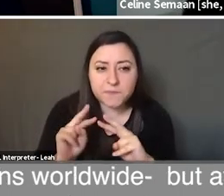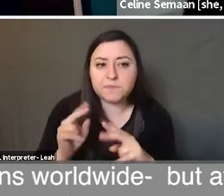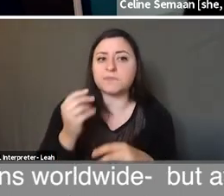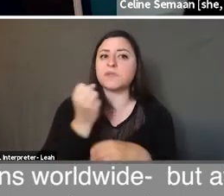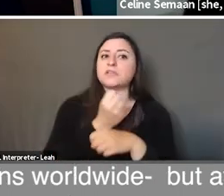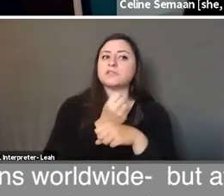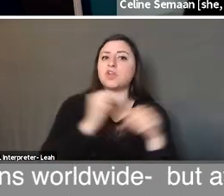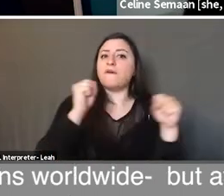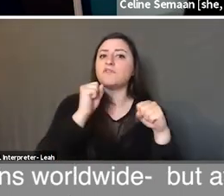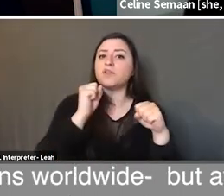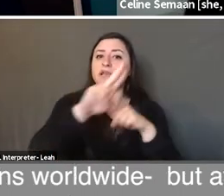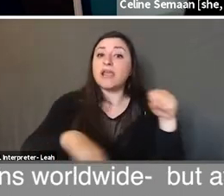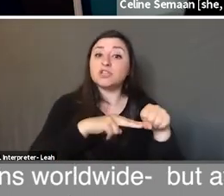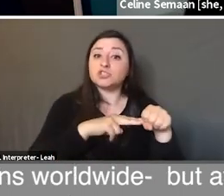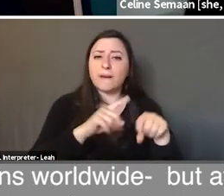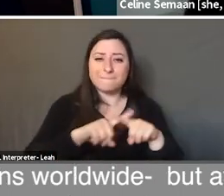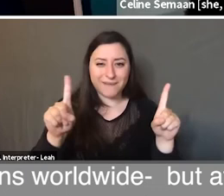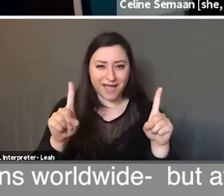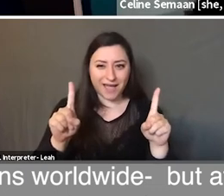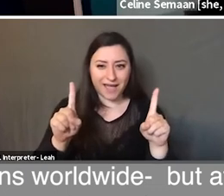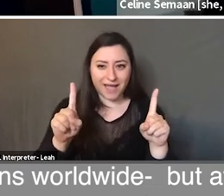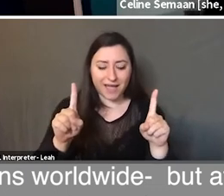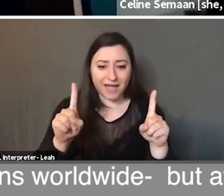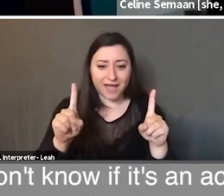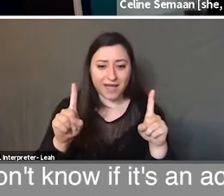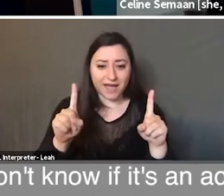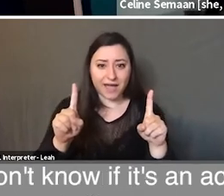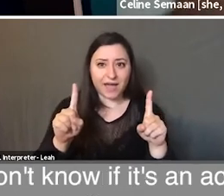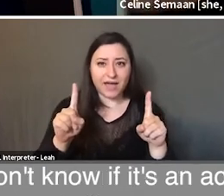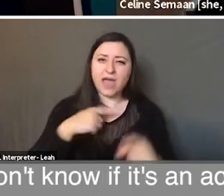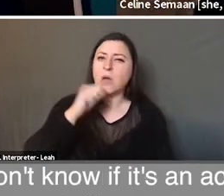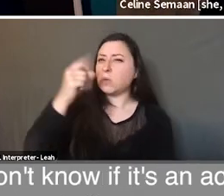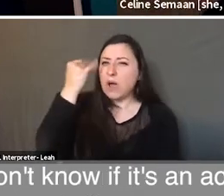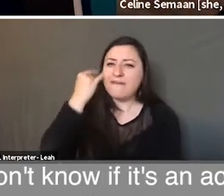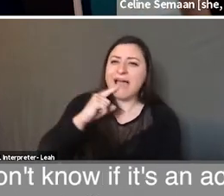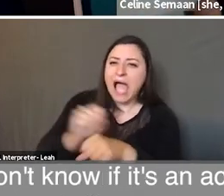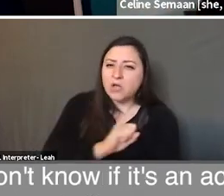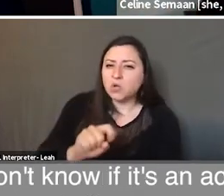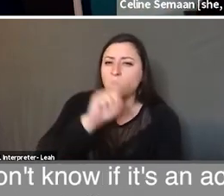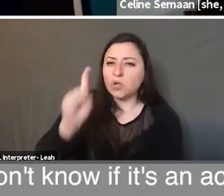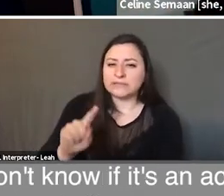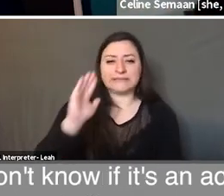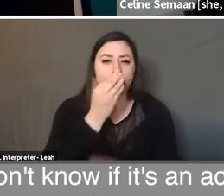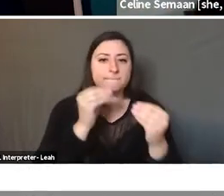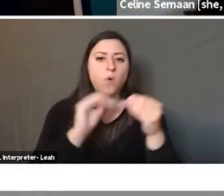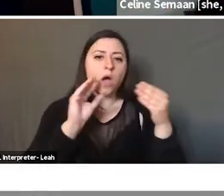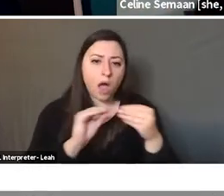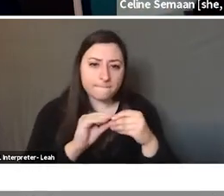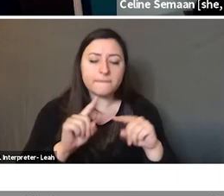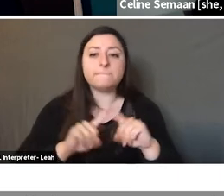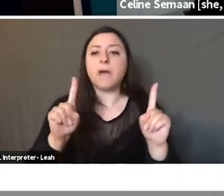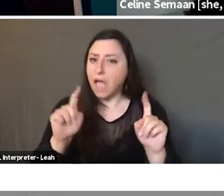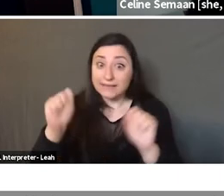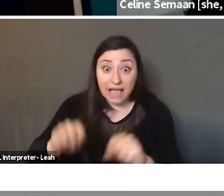nations worldwide? But at what cost to sovereign nations worldwide? I don't know if it's an actual question more like a comment, but it is a